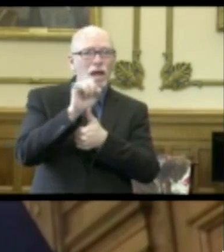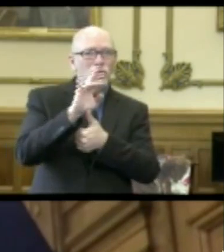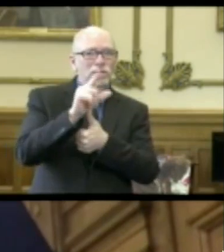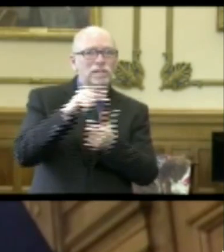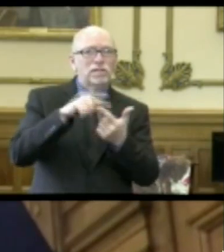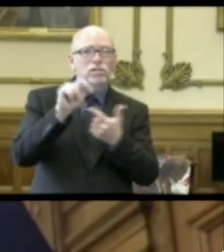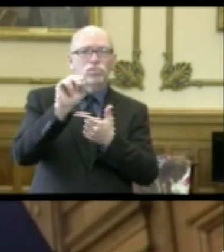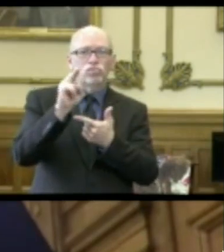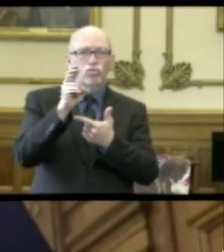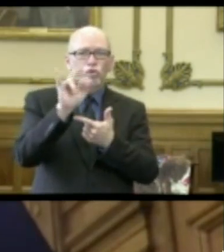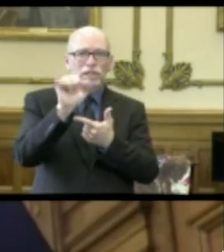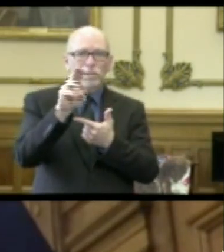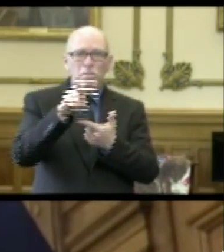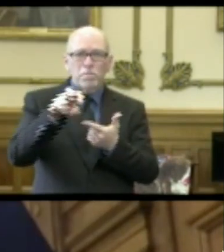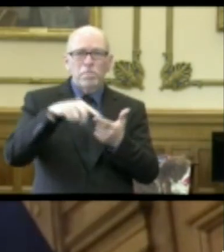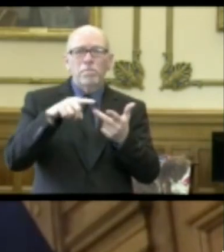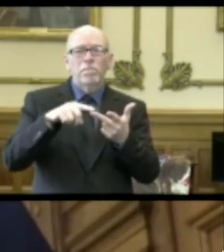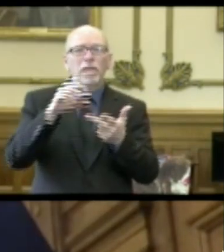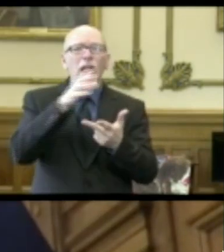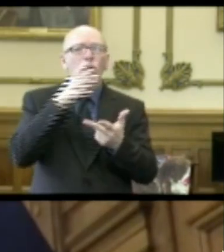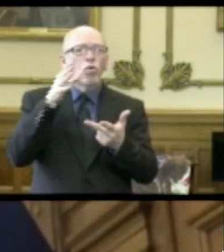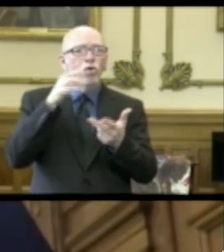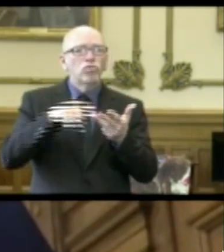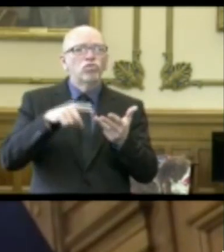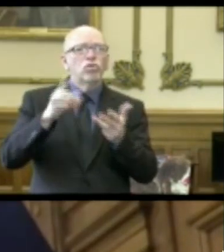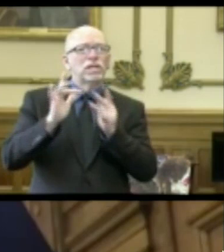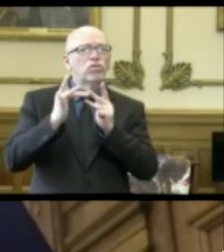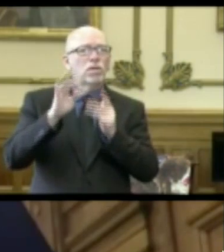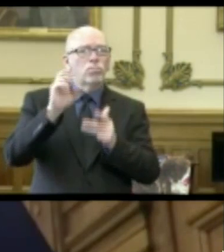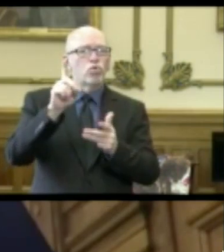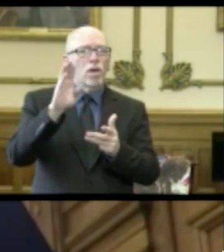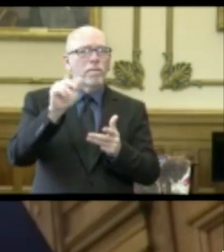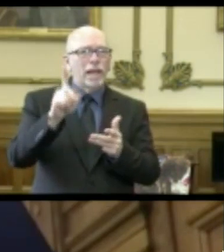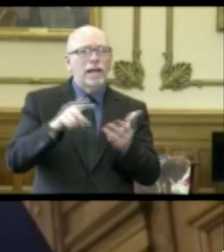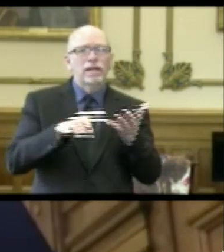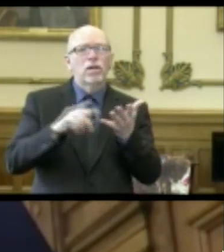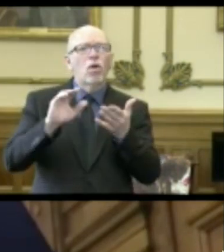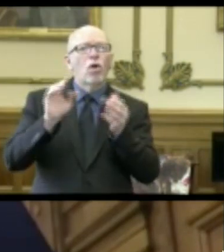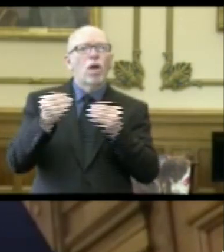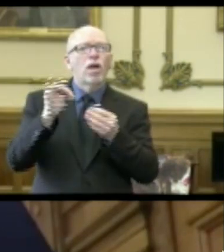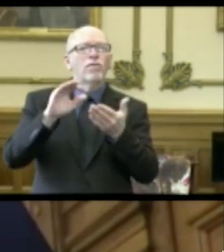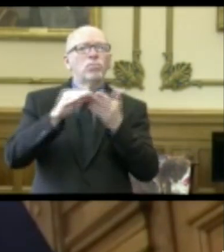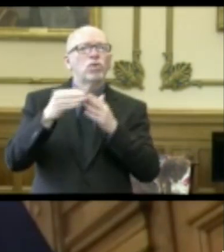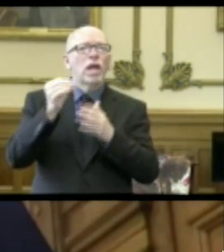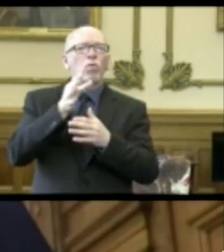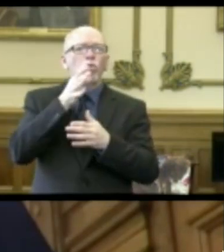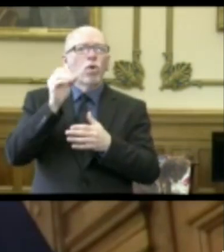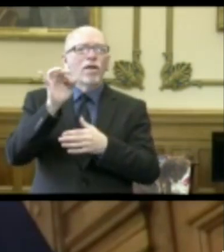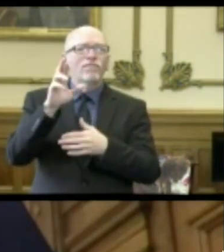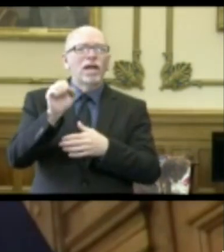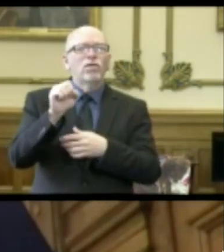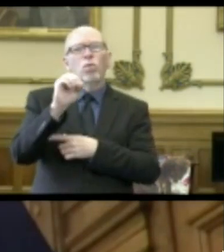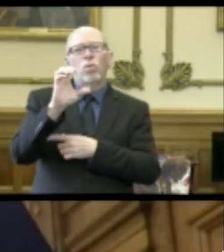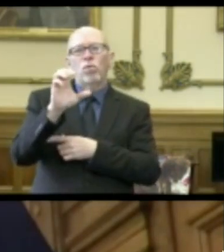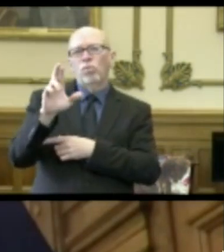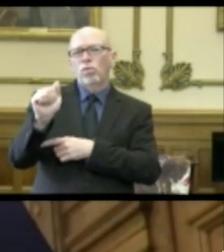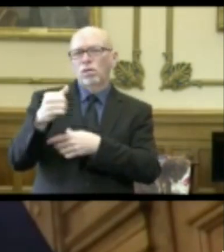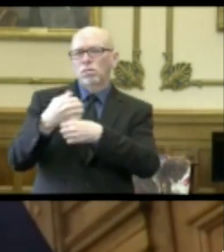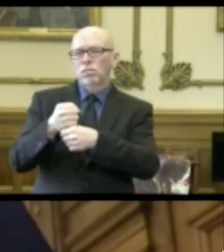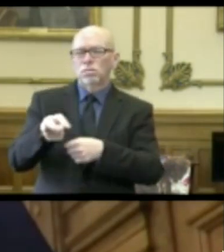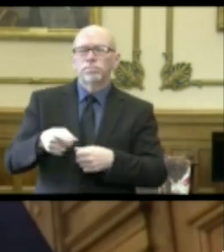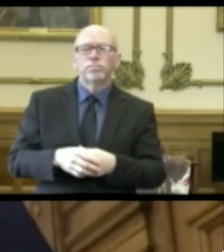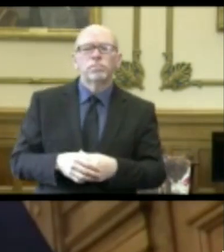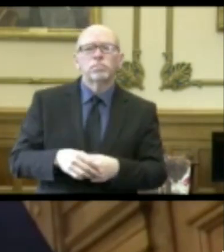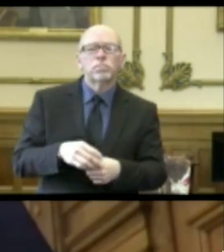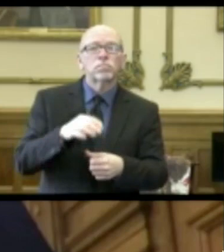tourism, agriculture, broadband, and the Office of Community and Rural Affairs, or OCRA. In these